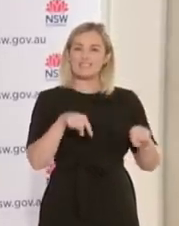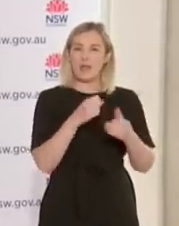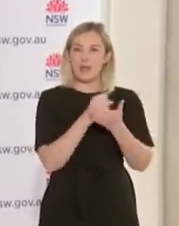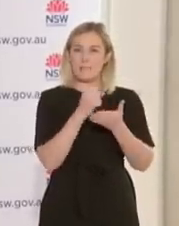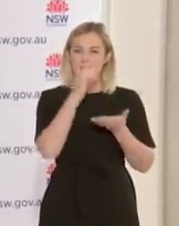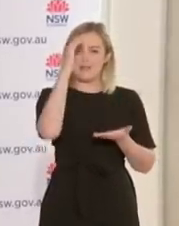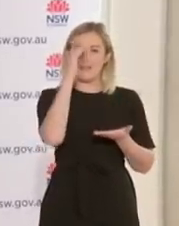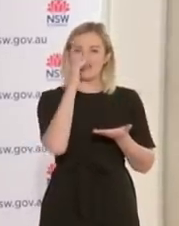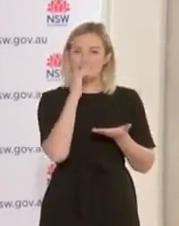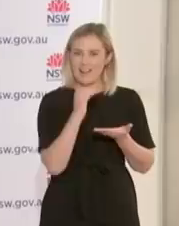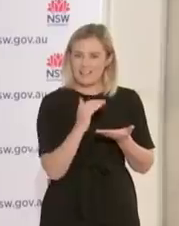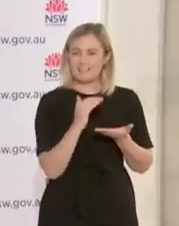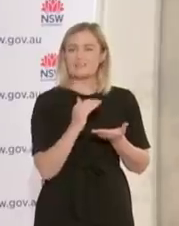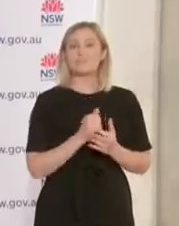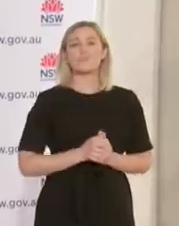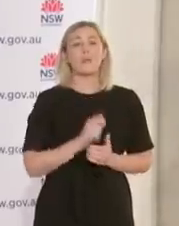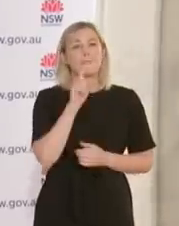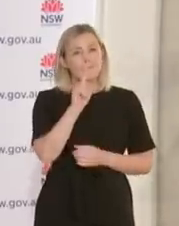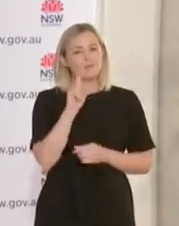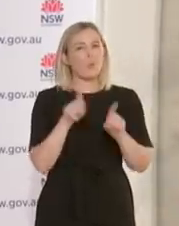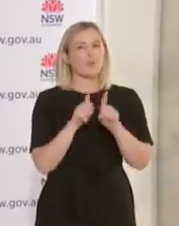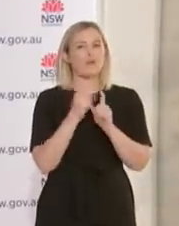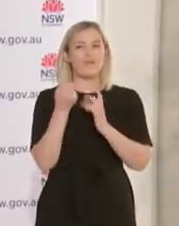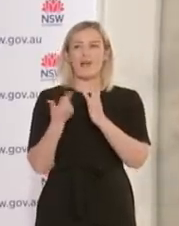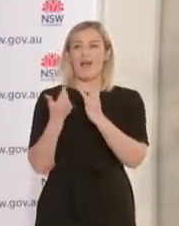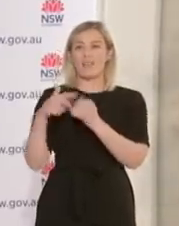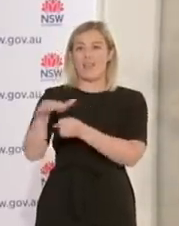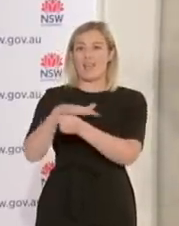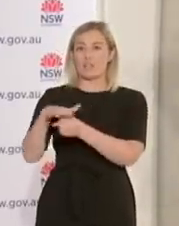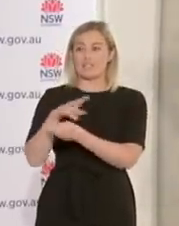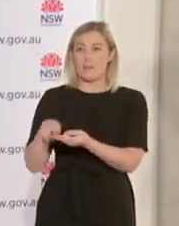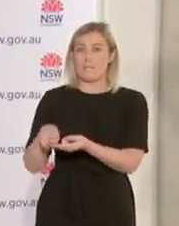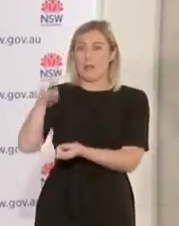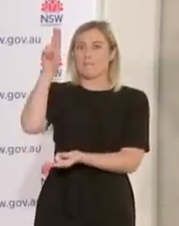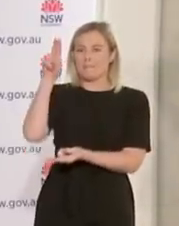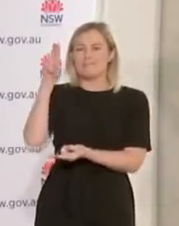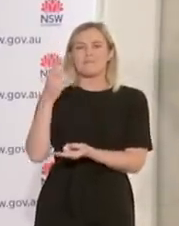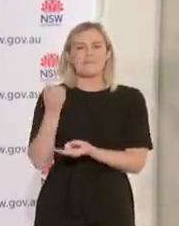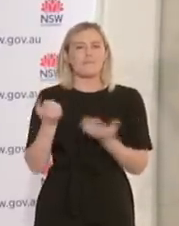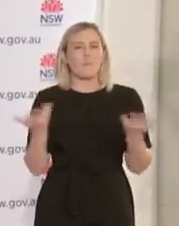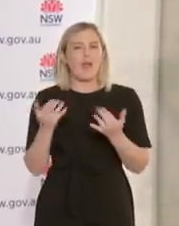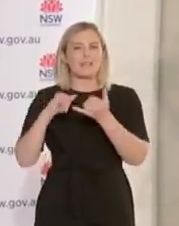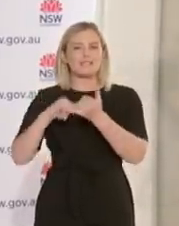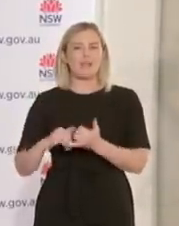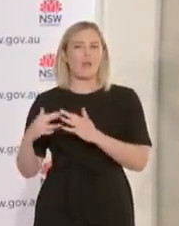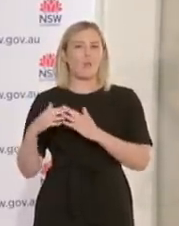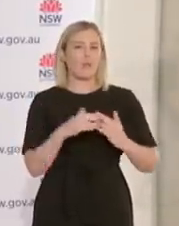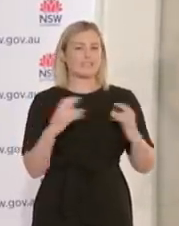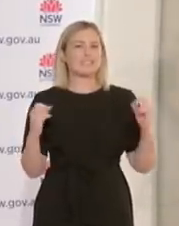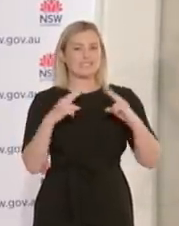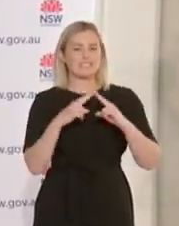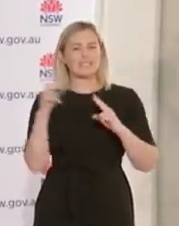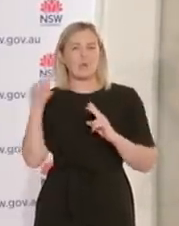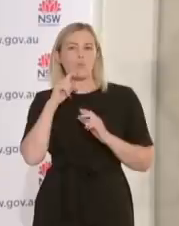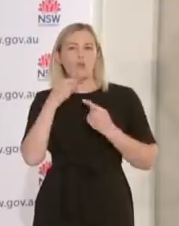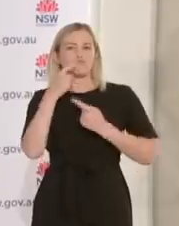concerning areas where the virus is picking up pace at the moment are in a couple of suburbs in southwestern Sydney which Dr Chan will outline as well as